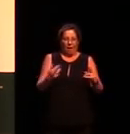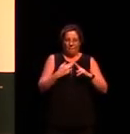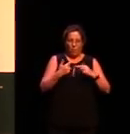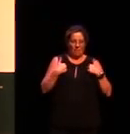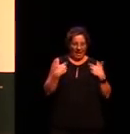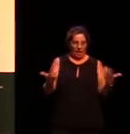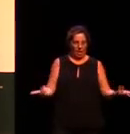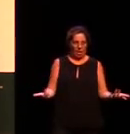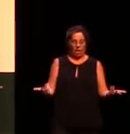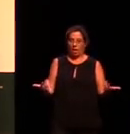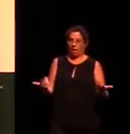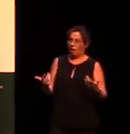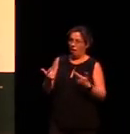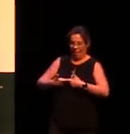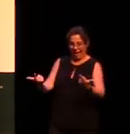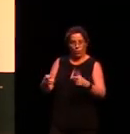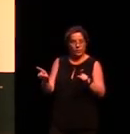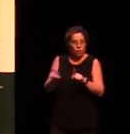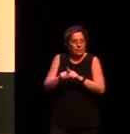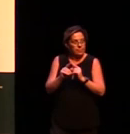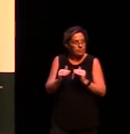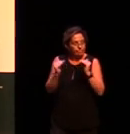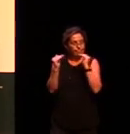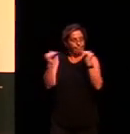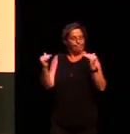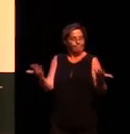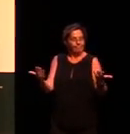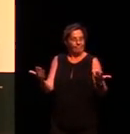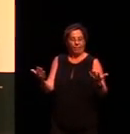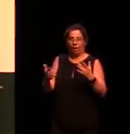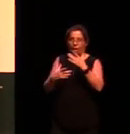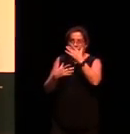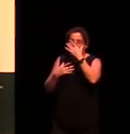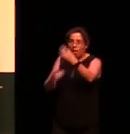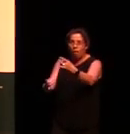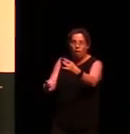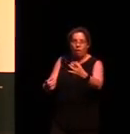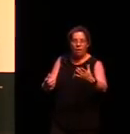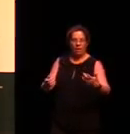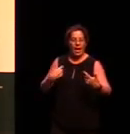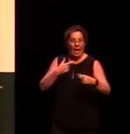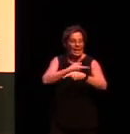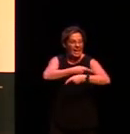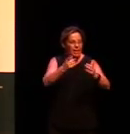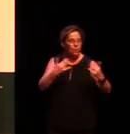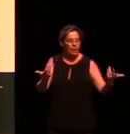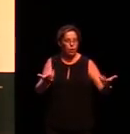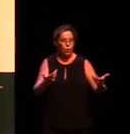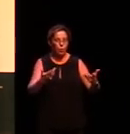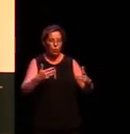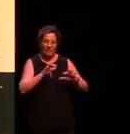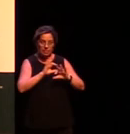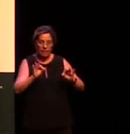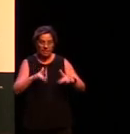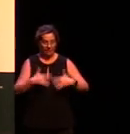fascinating endlessly fascinating and I don't understand why other people don't see them that way. And if I could learn every single language